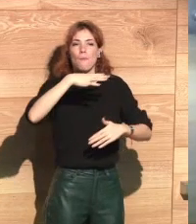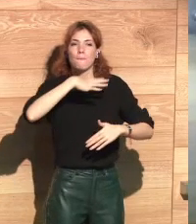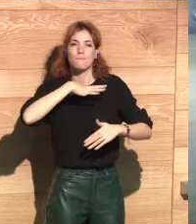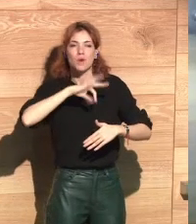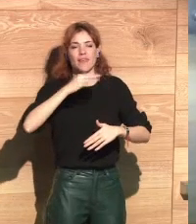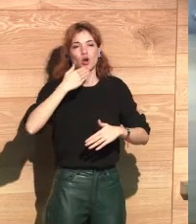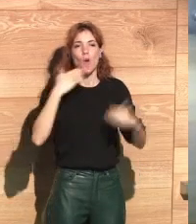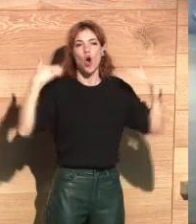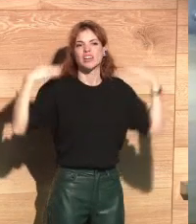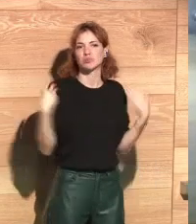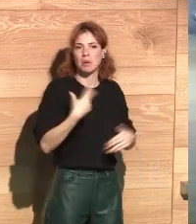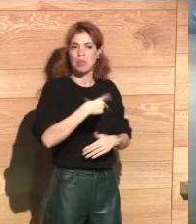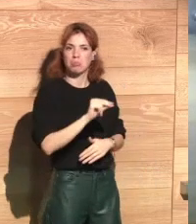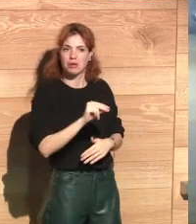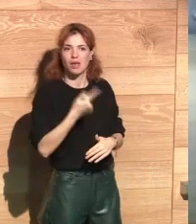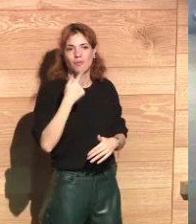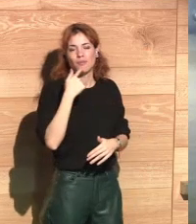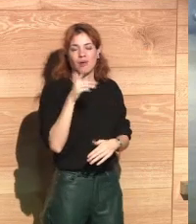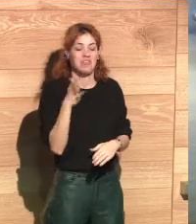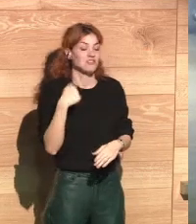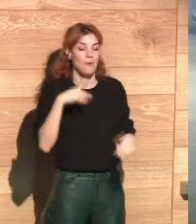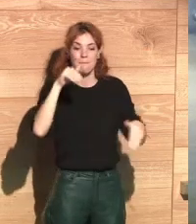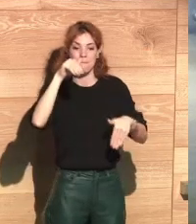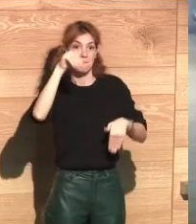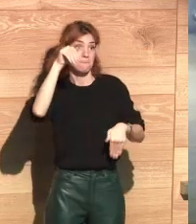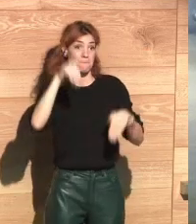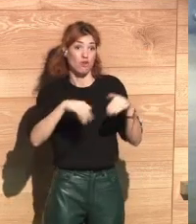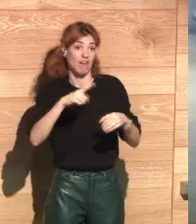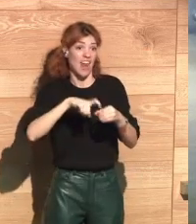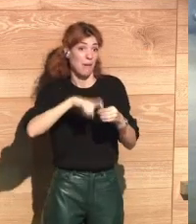voted for or against the Brexit. So it's a plausible deniability.